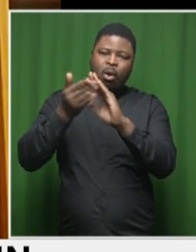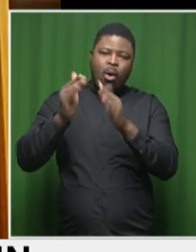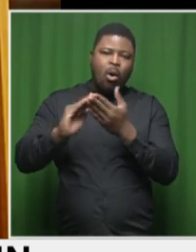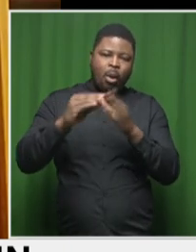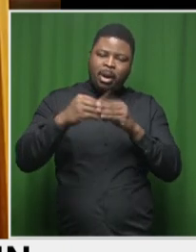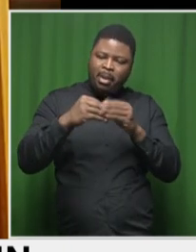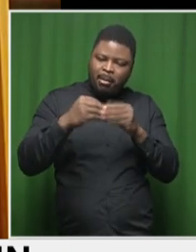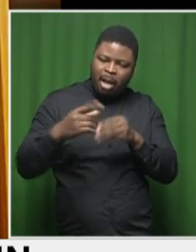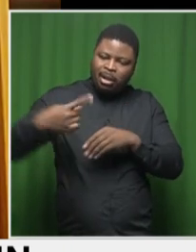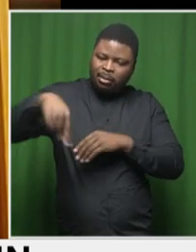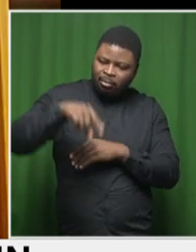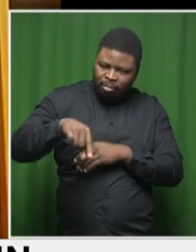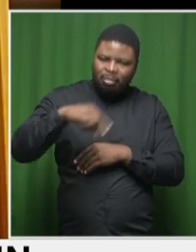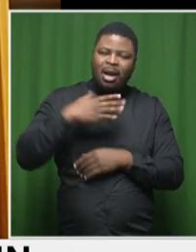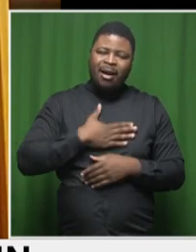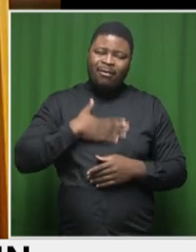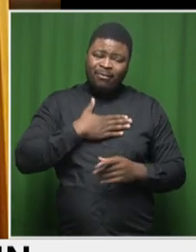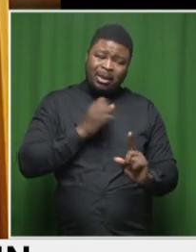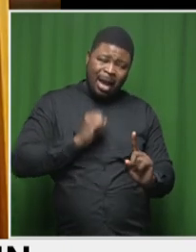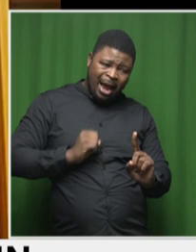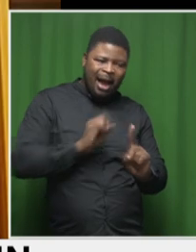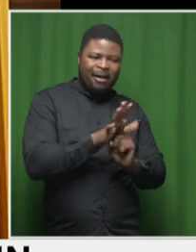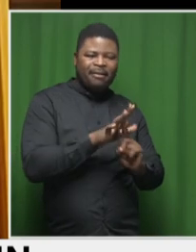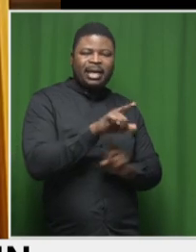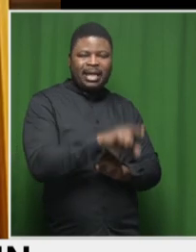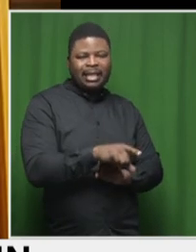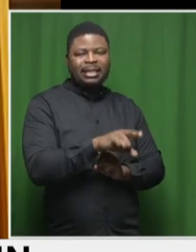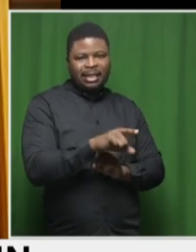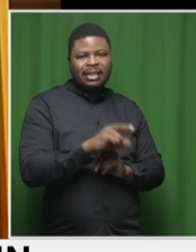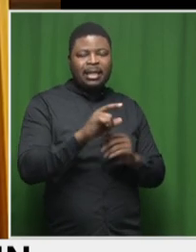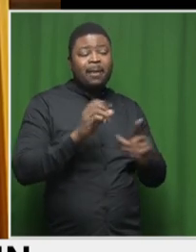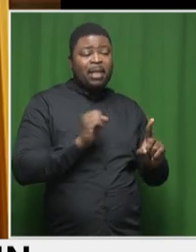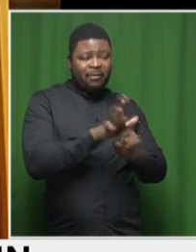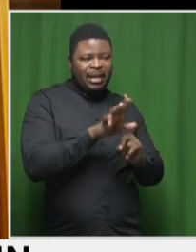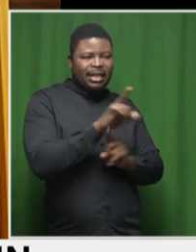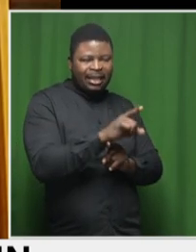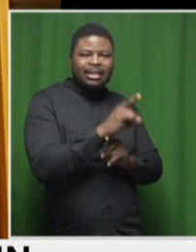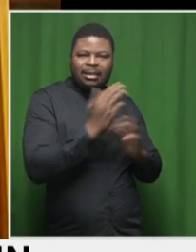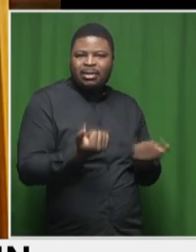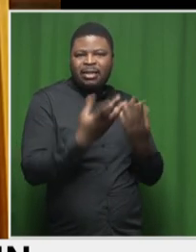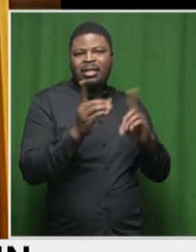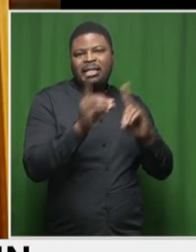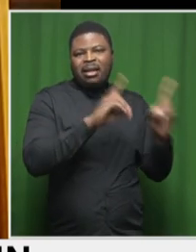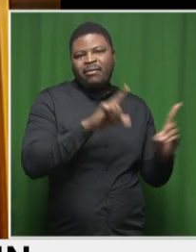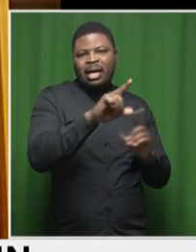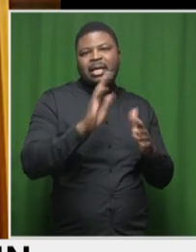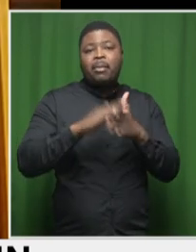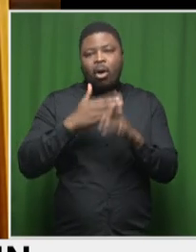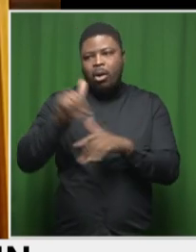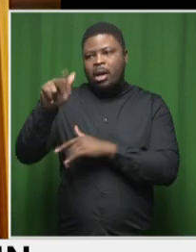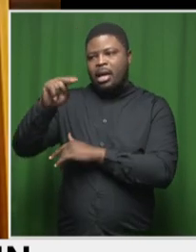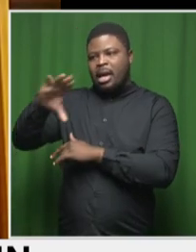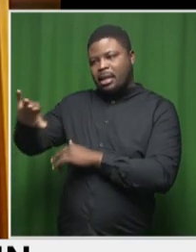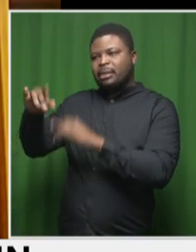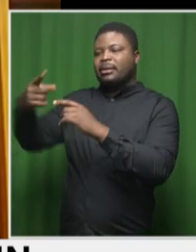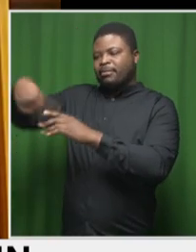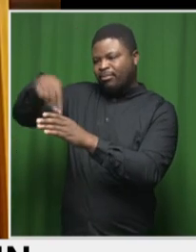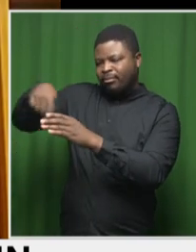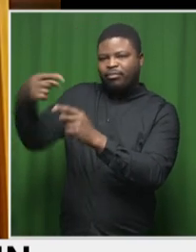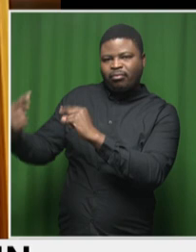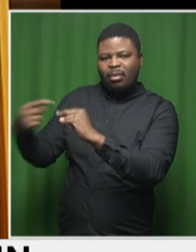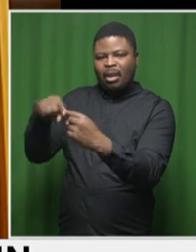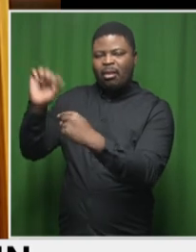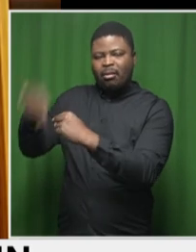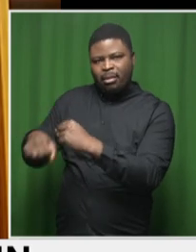feeling the brand of the infighting within the application of Congress. And if your municipality in the capital